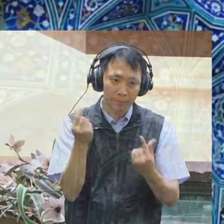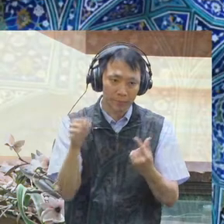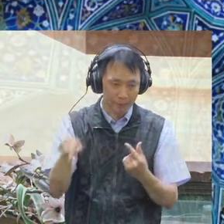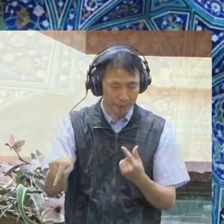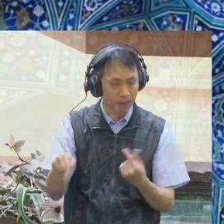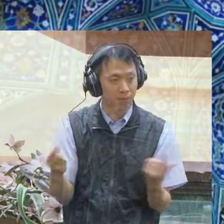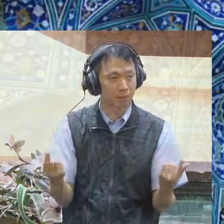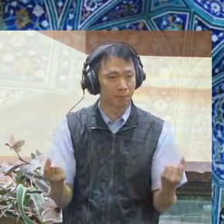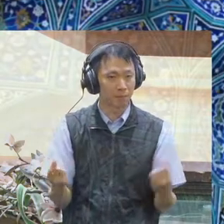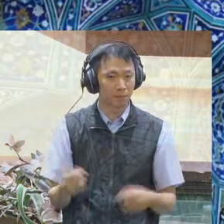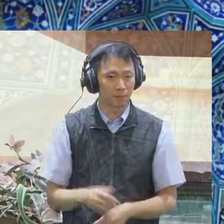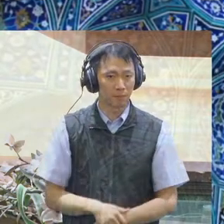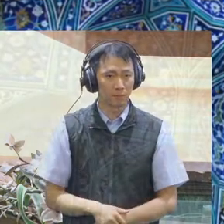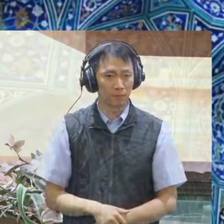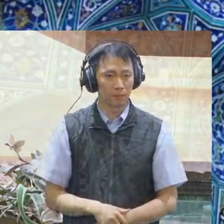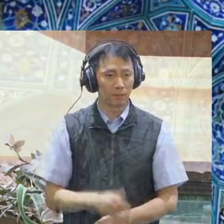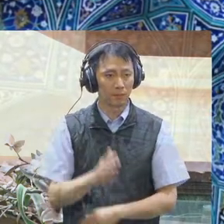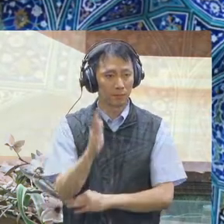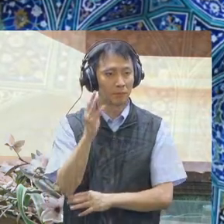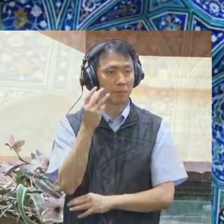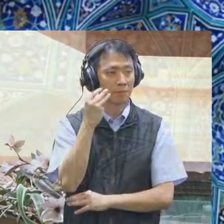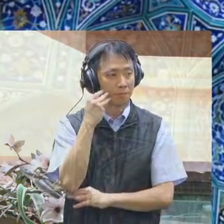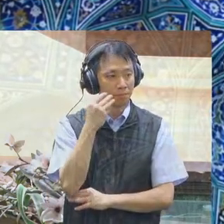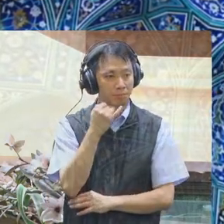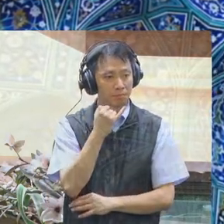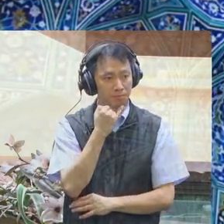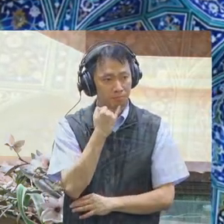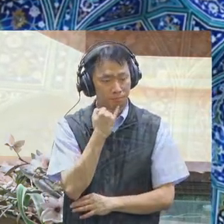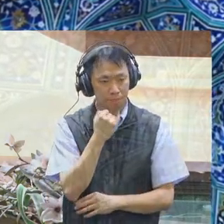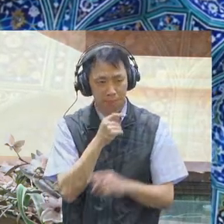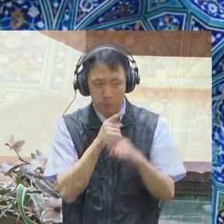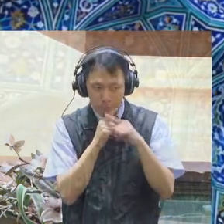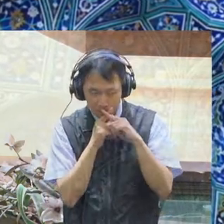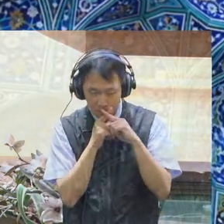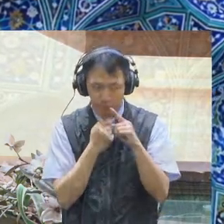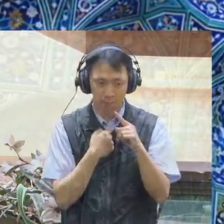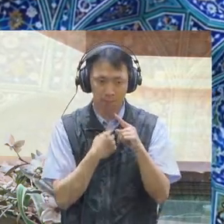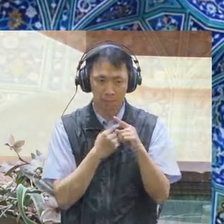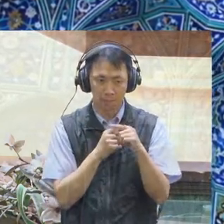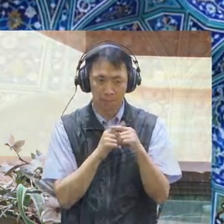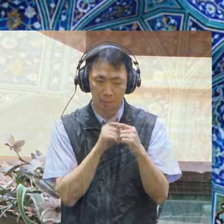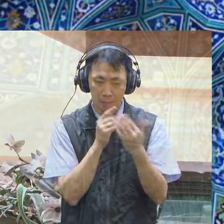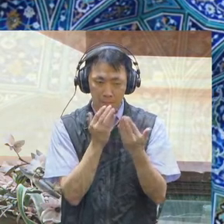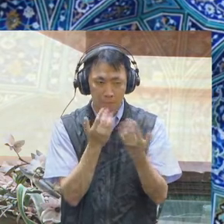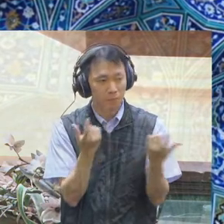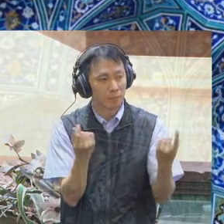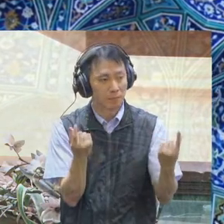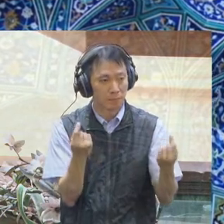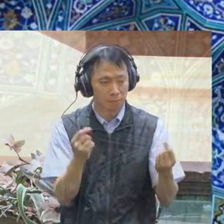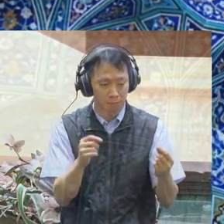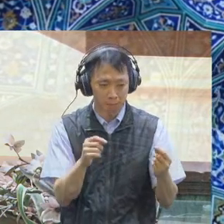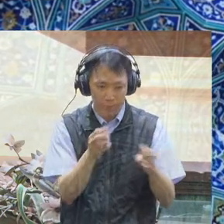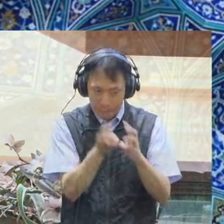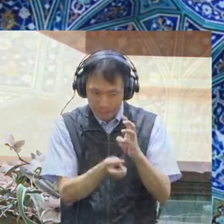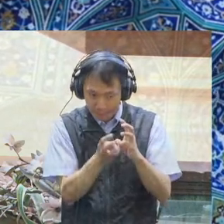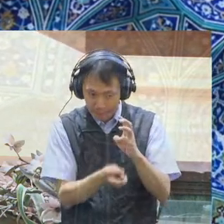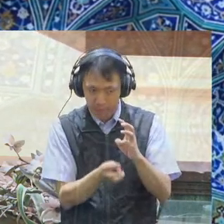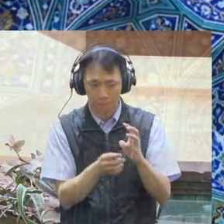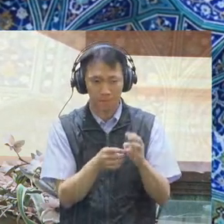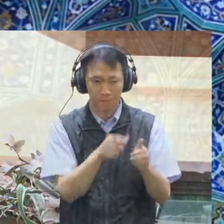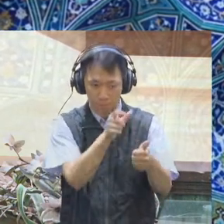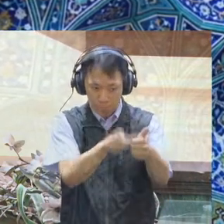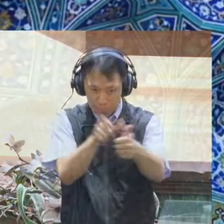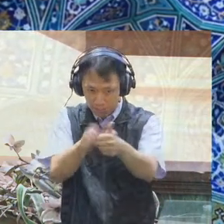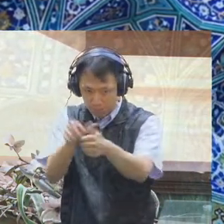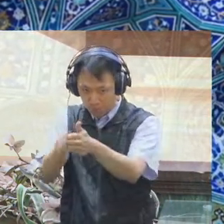understood itself with as much granularity as Netflix understands the movie-watching subscriber base it has, with 1,300 taste preferences